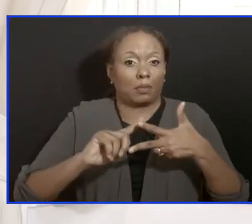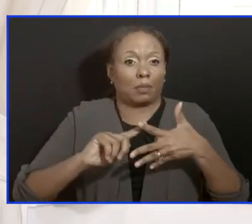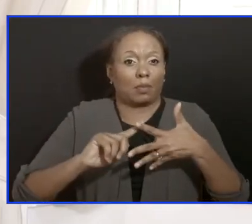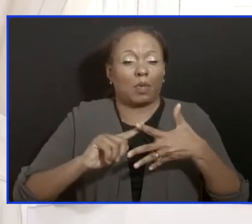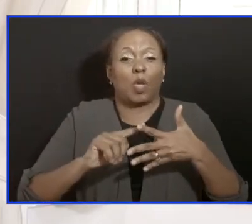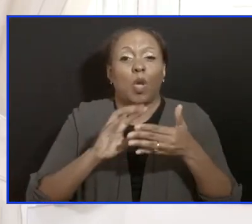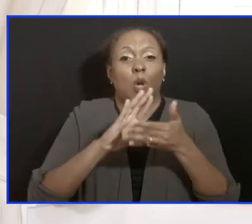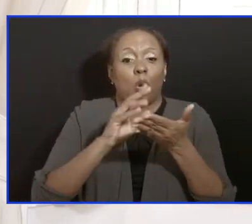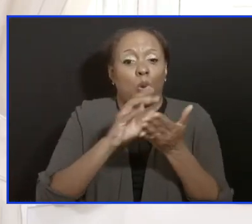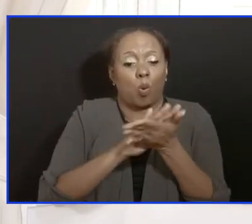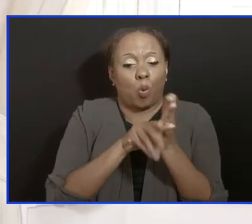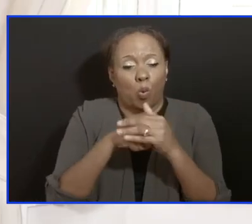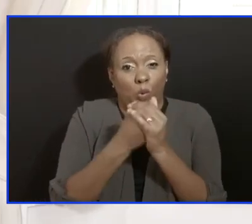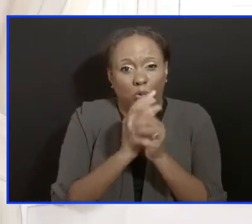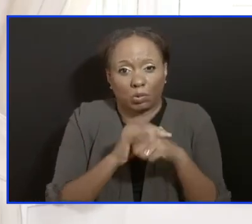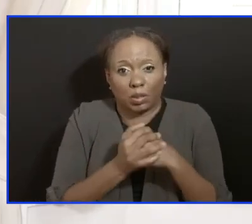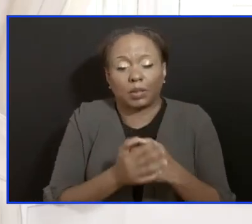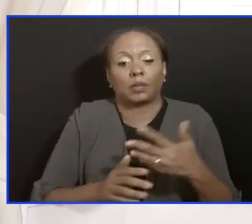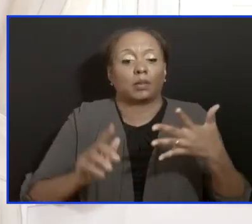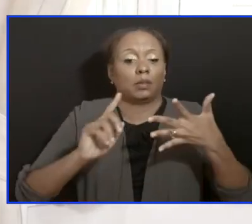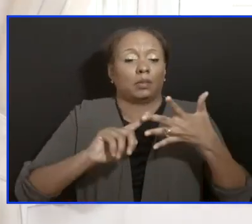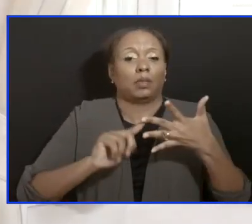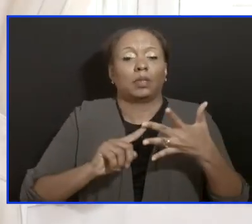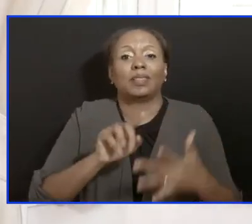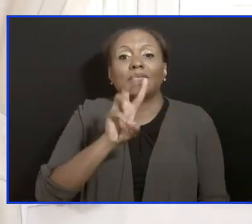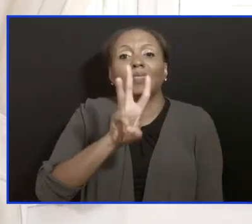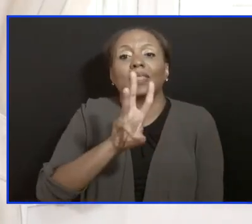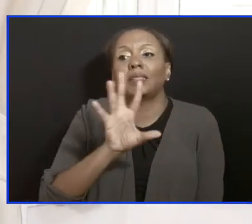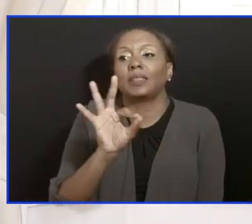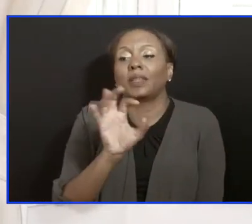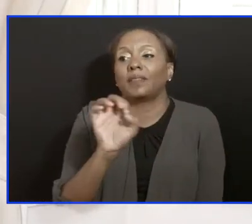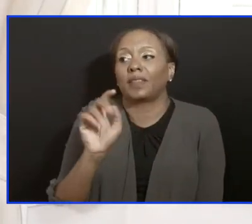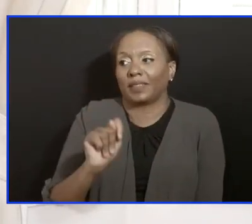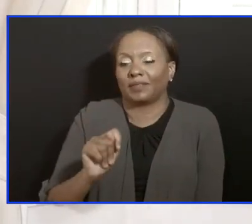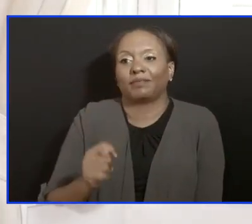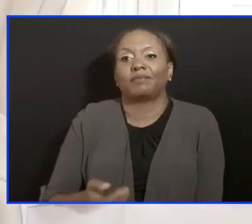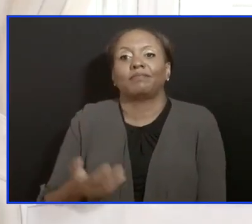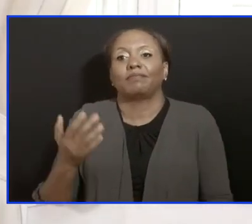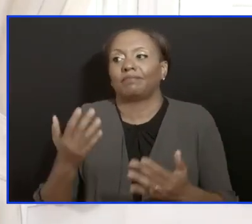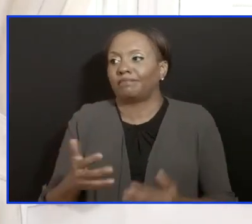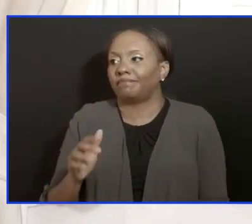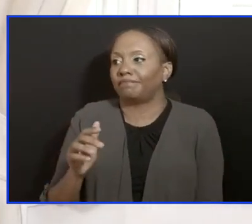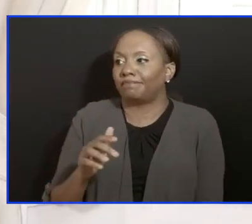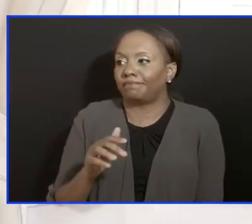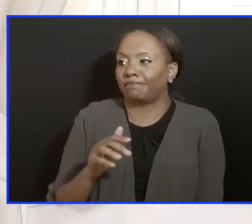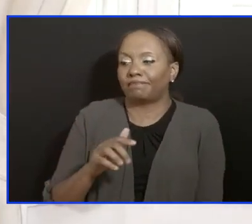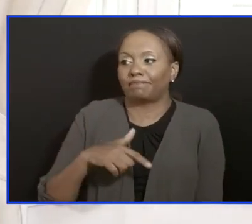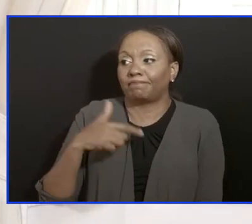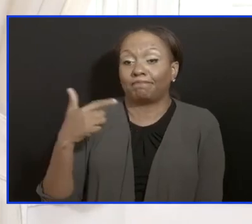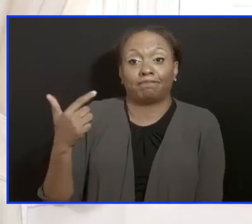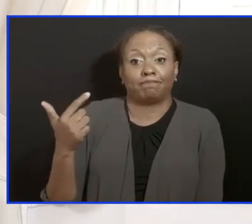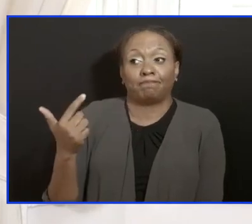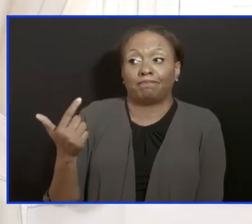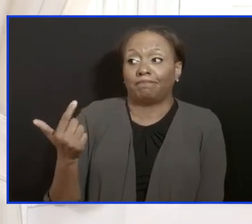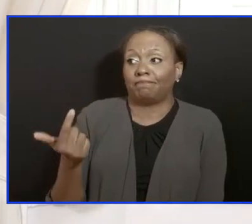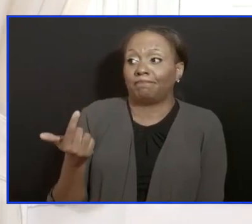stand six feet away from each other. At this point in time, I'm going to pass over to